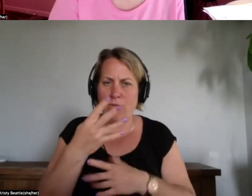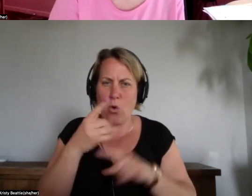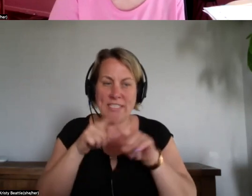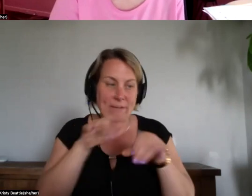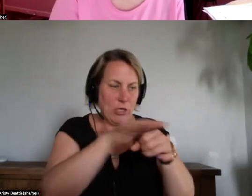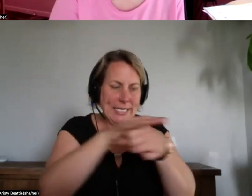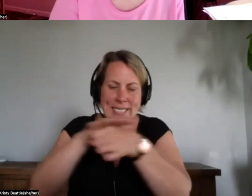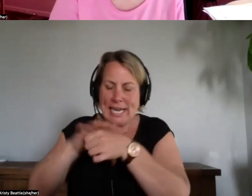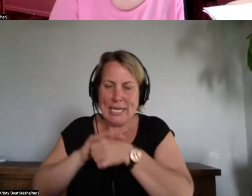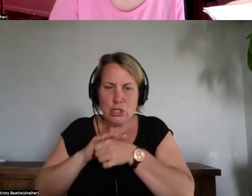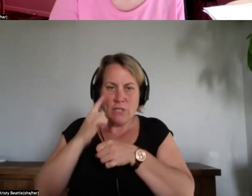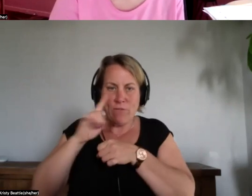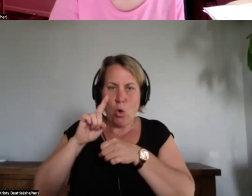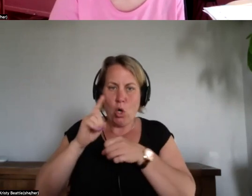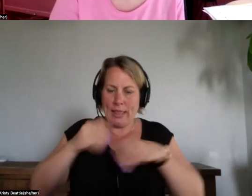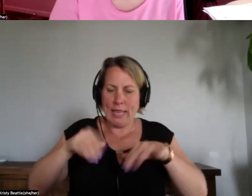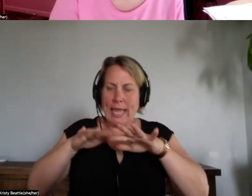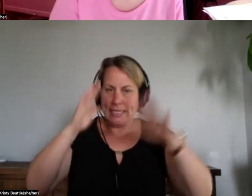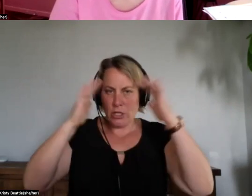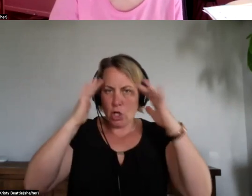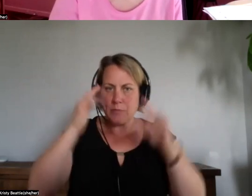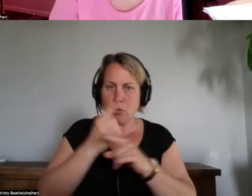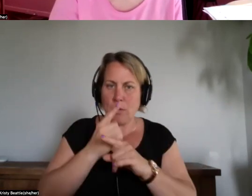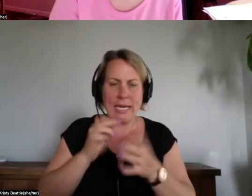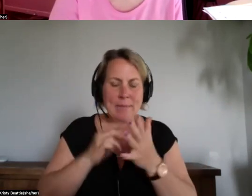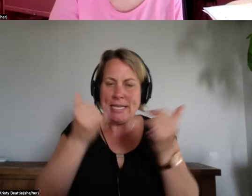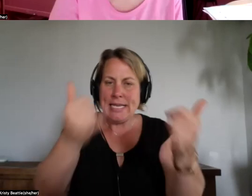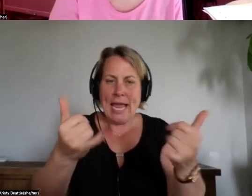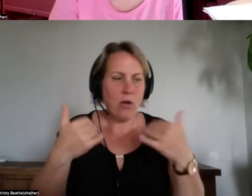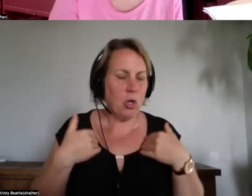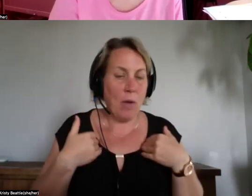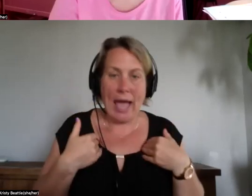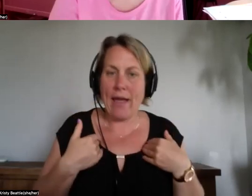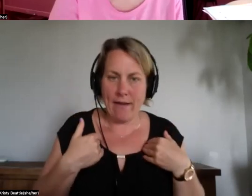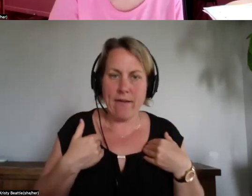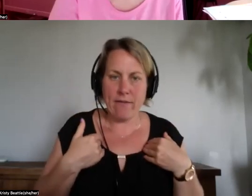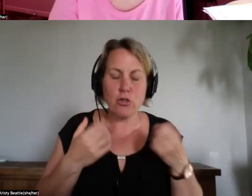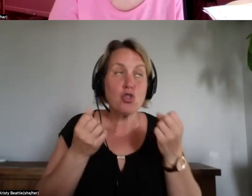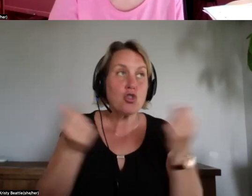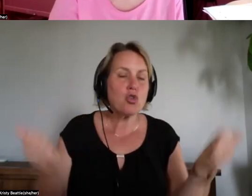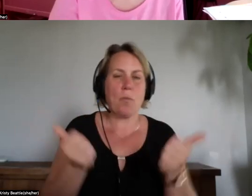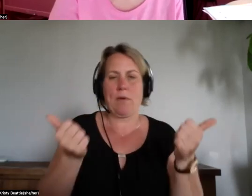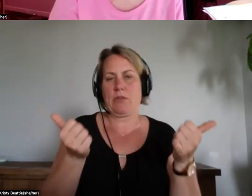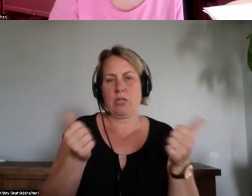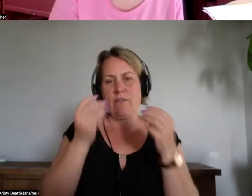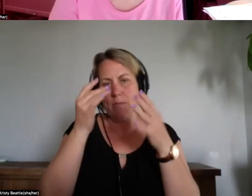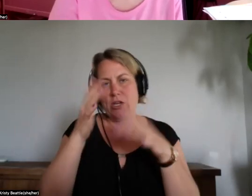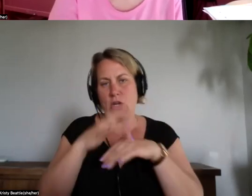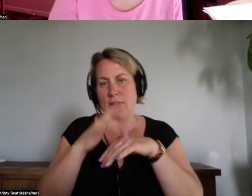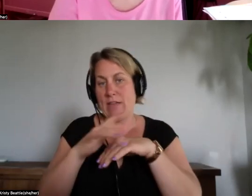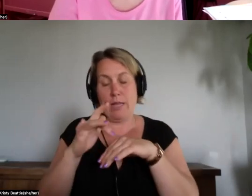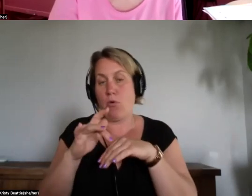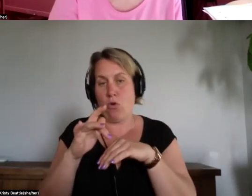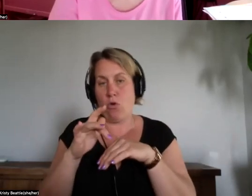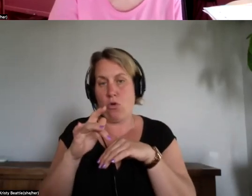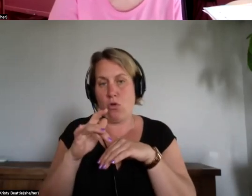where you are so you could find information on each one of those so um so i i would